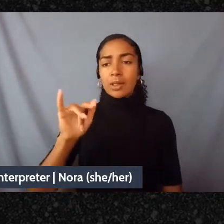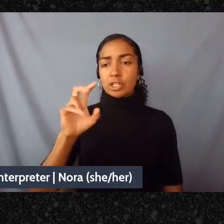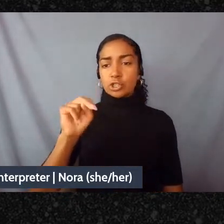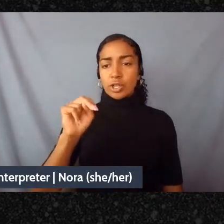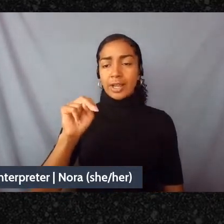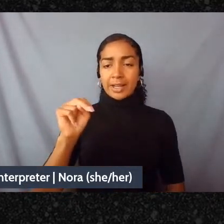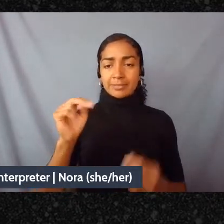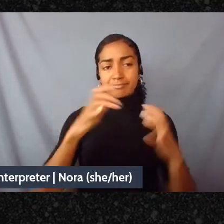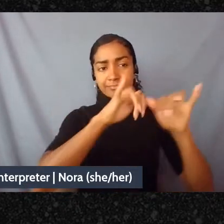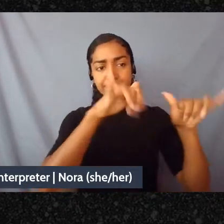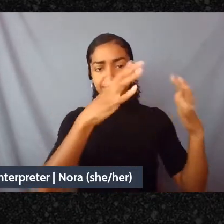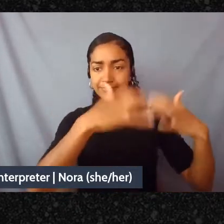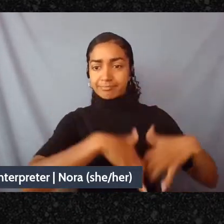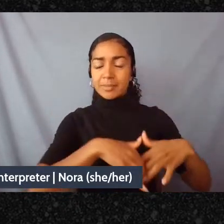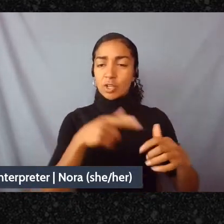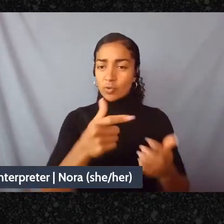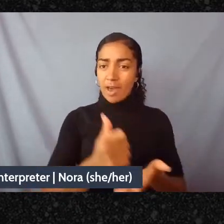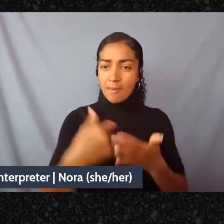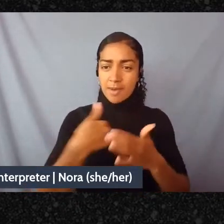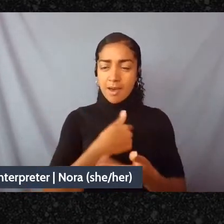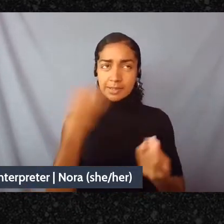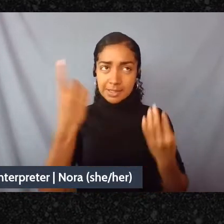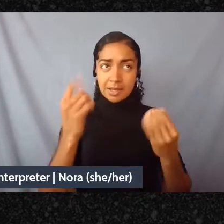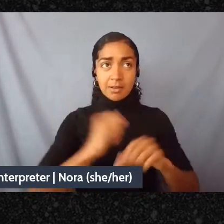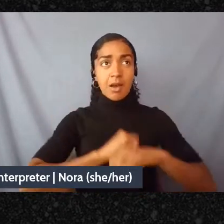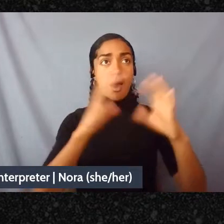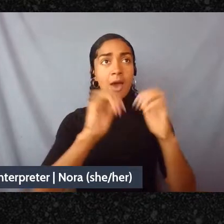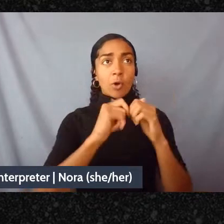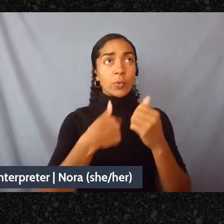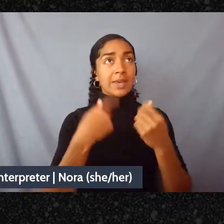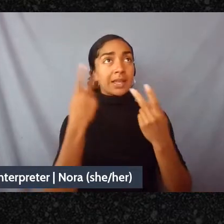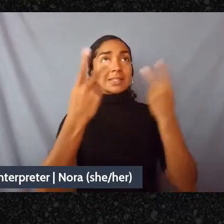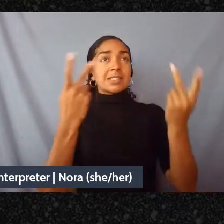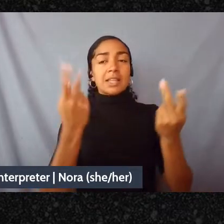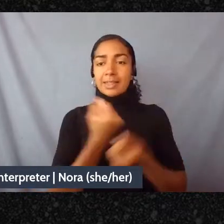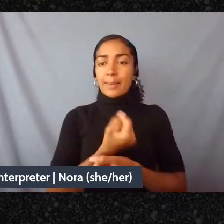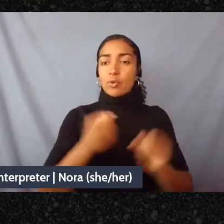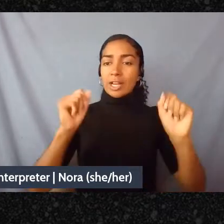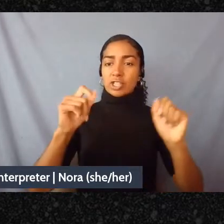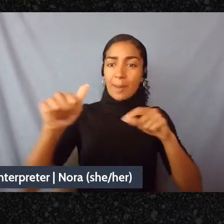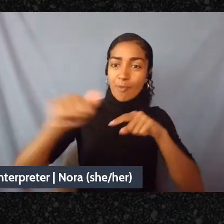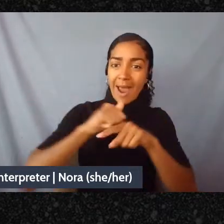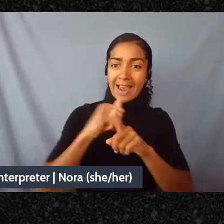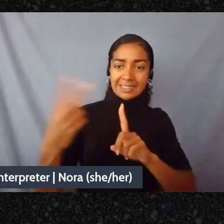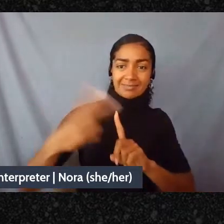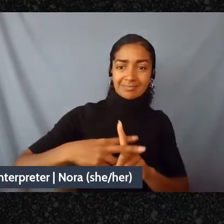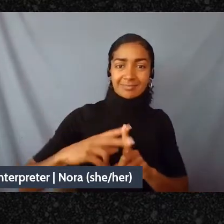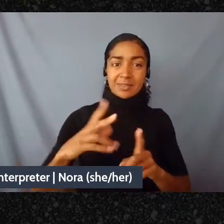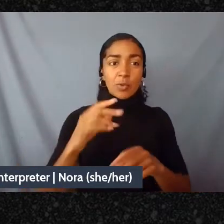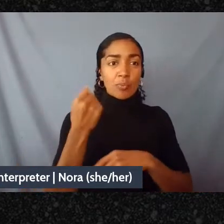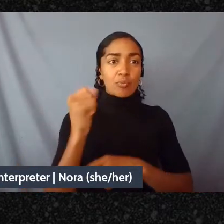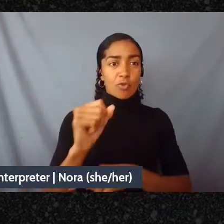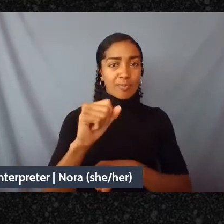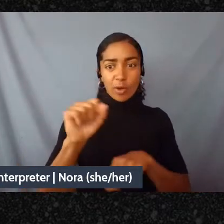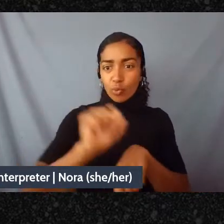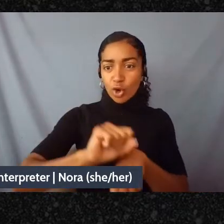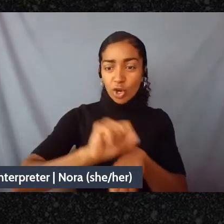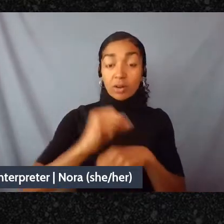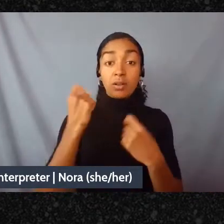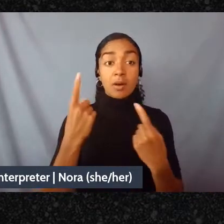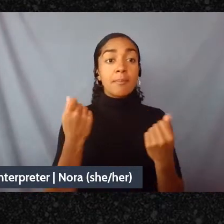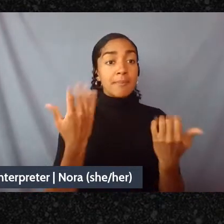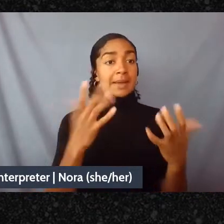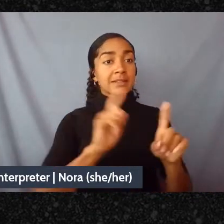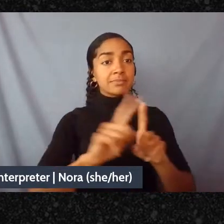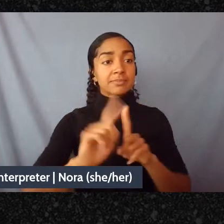liberation and practice it within movement work. With so many new organizations forming to do mutual aid,